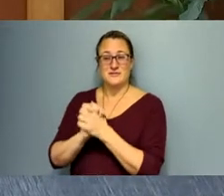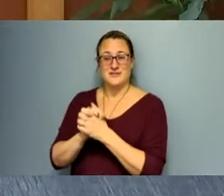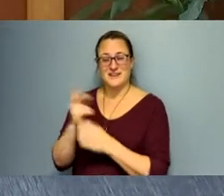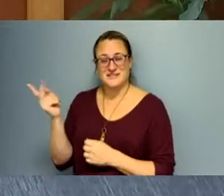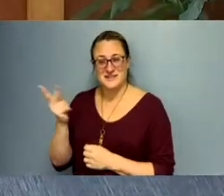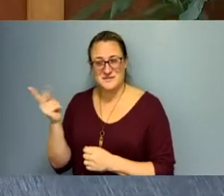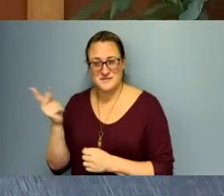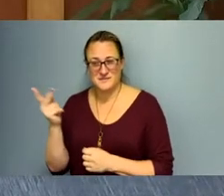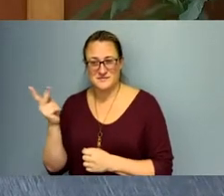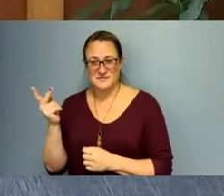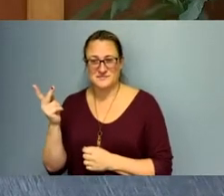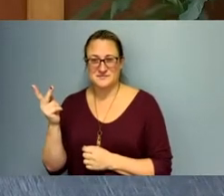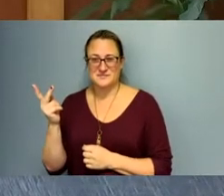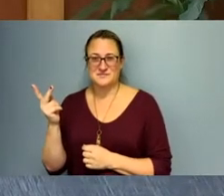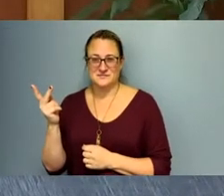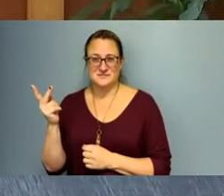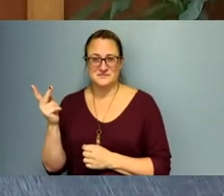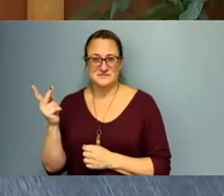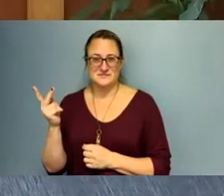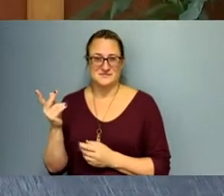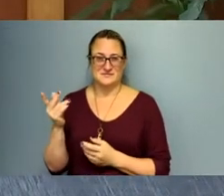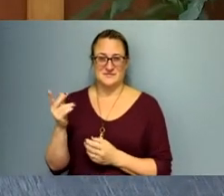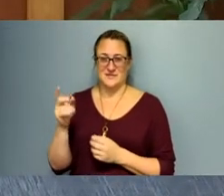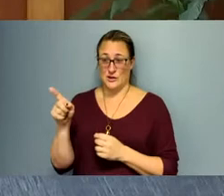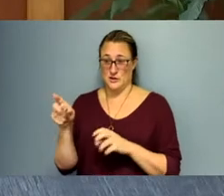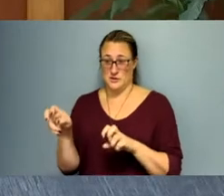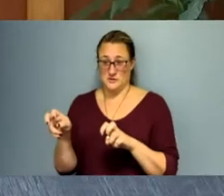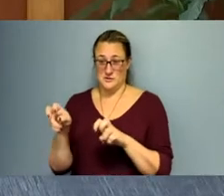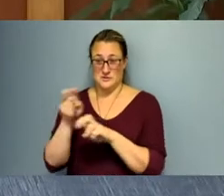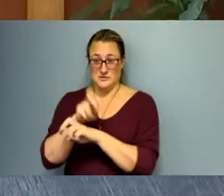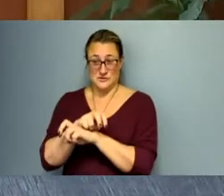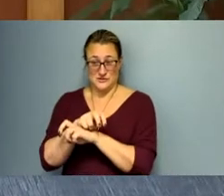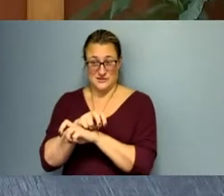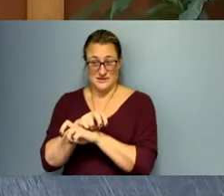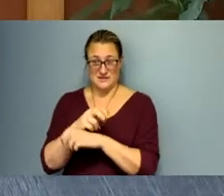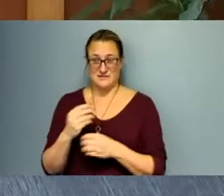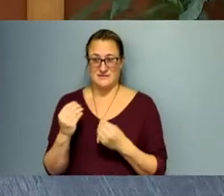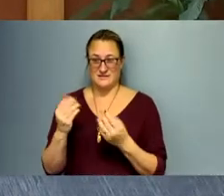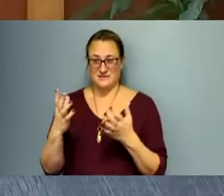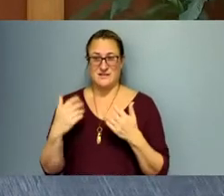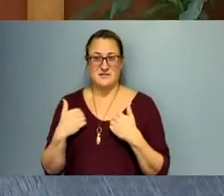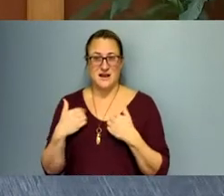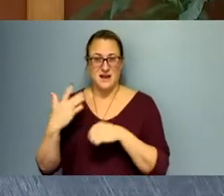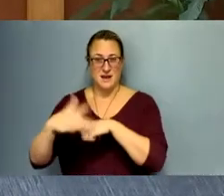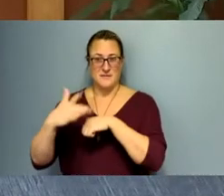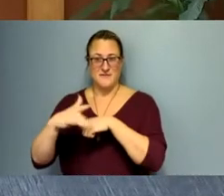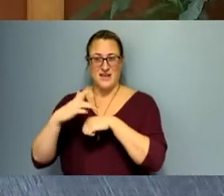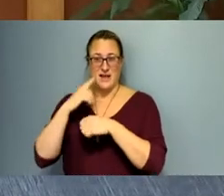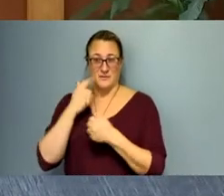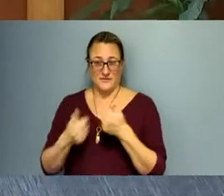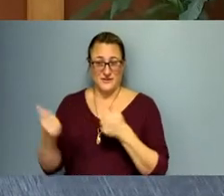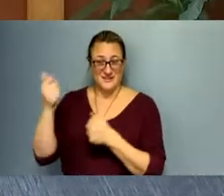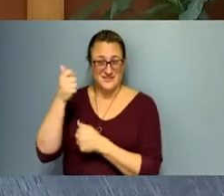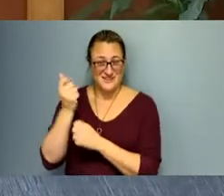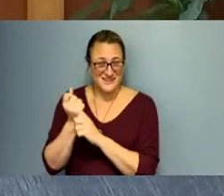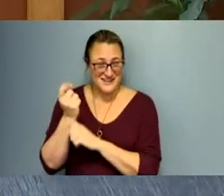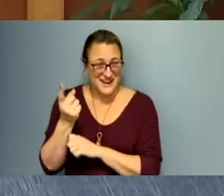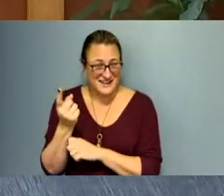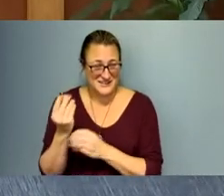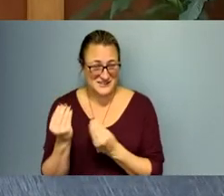since you changed this year, just let you know that I'm available. We'll be chairman next year if you...